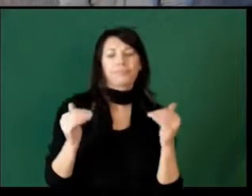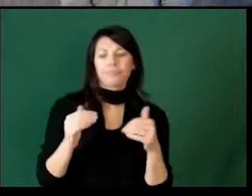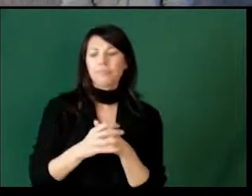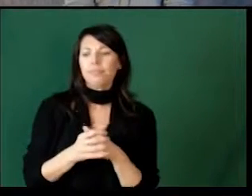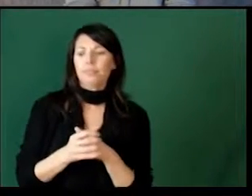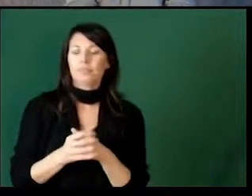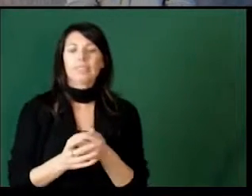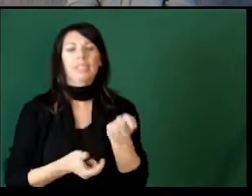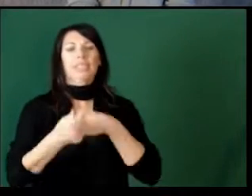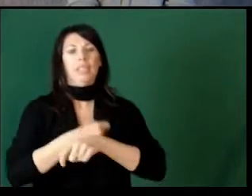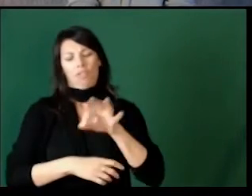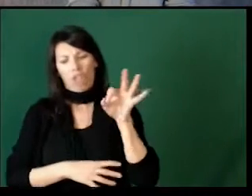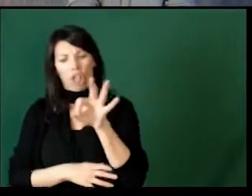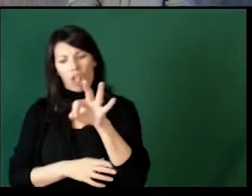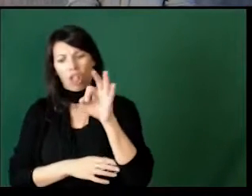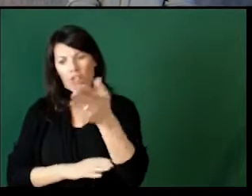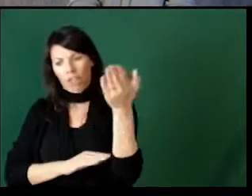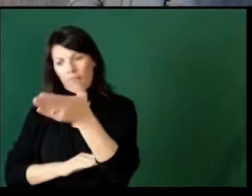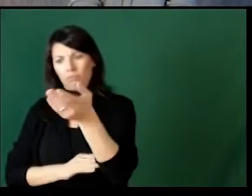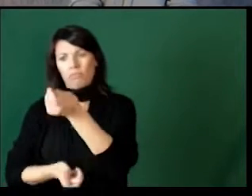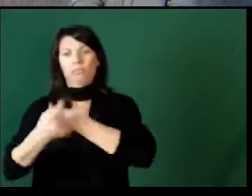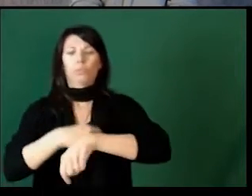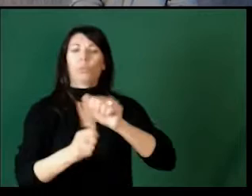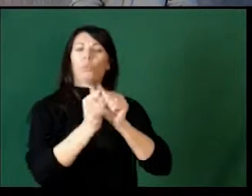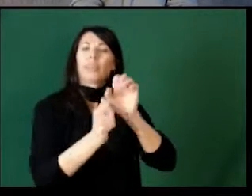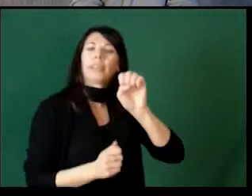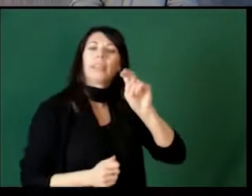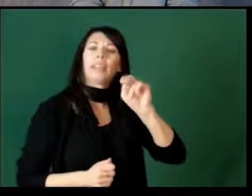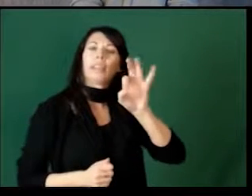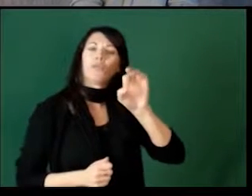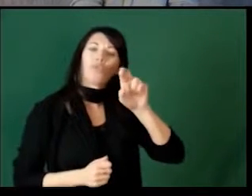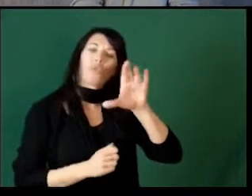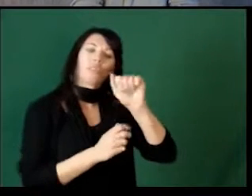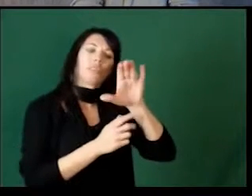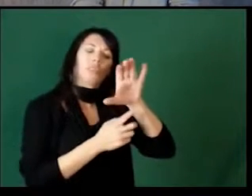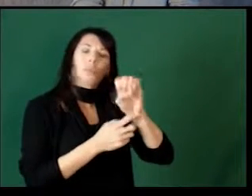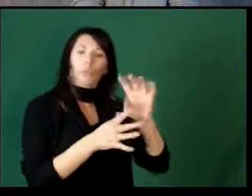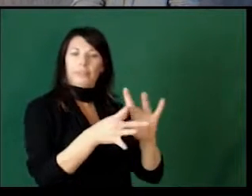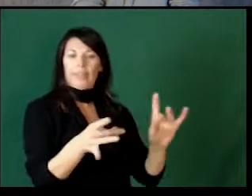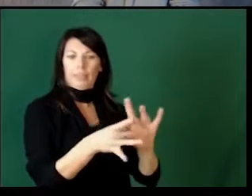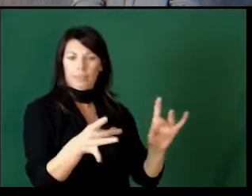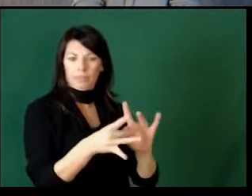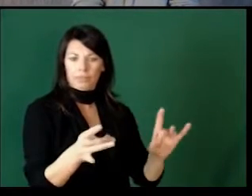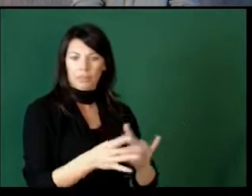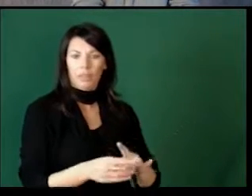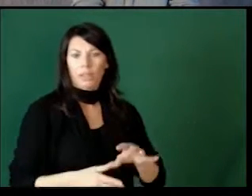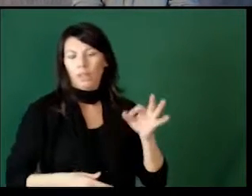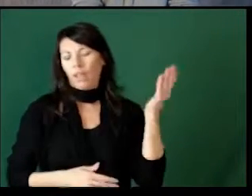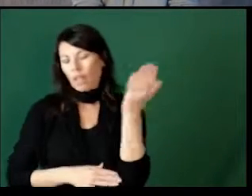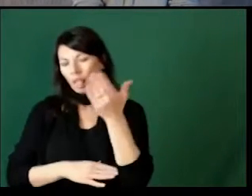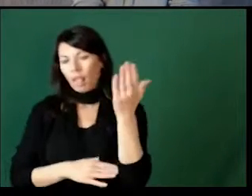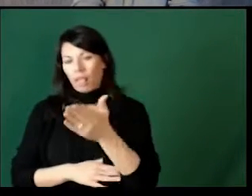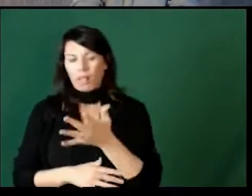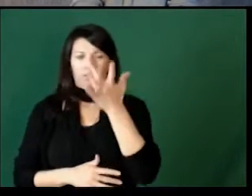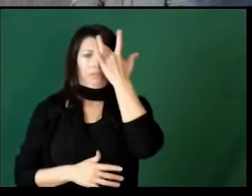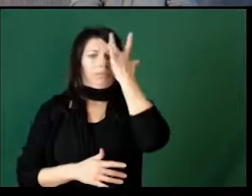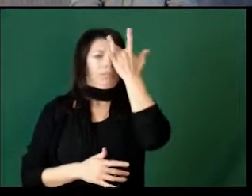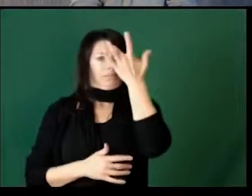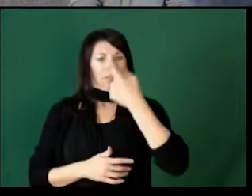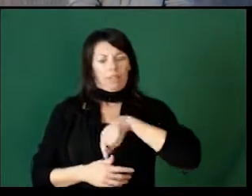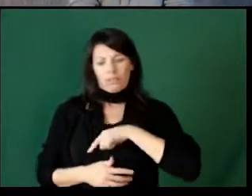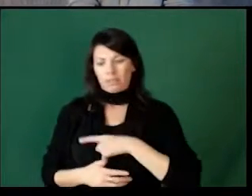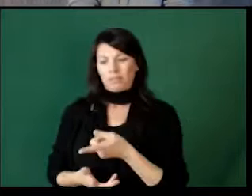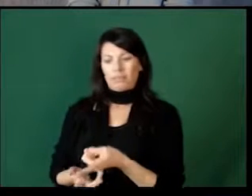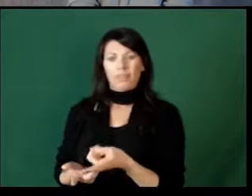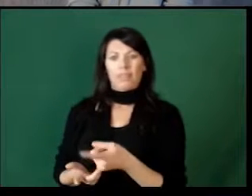Next is replacing those lectures and warnings with enforceable statements. Lectures and warnings are tiresome for us and are